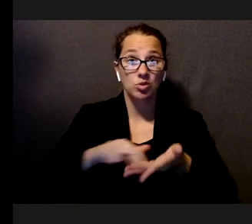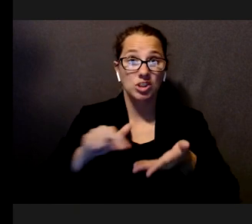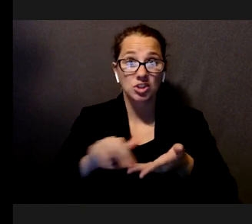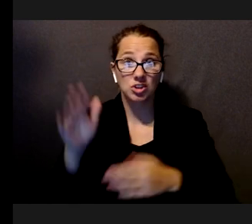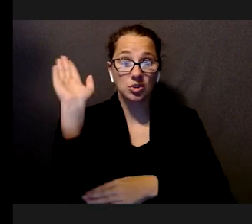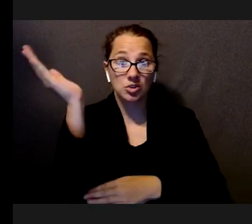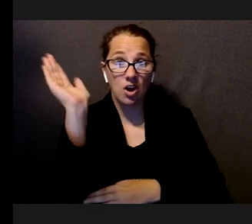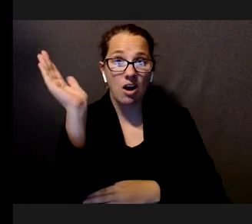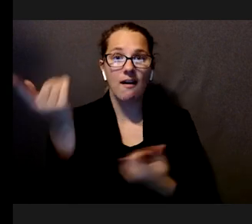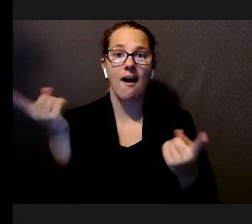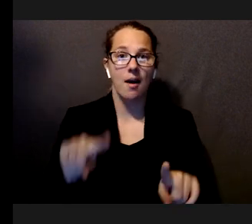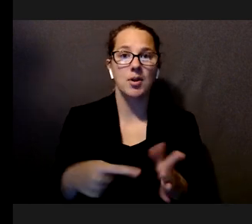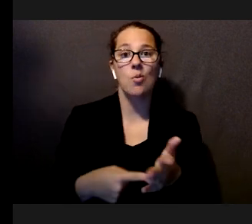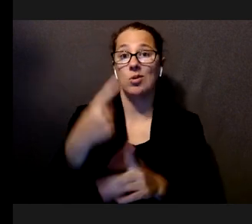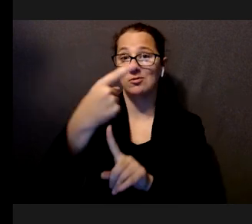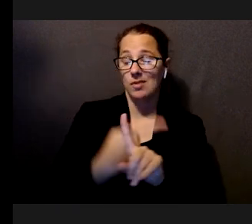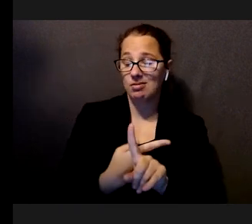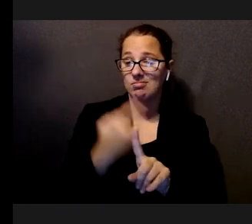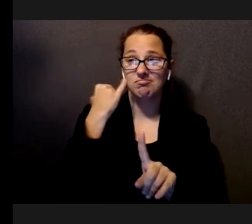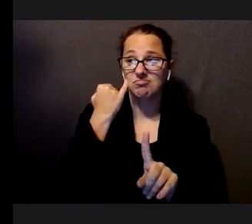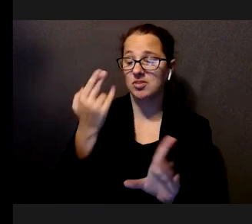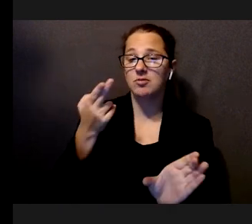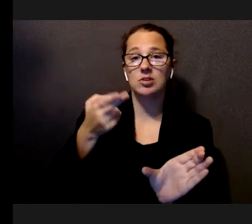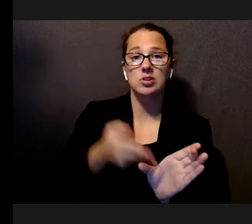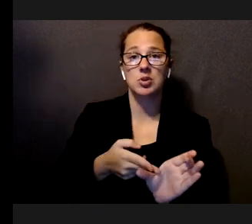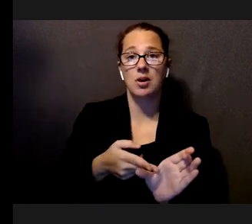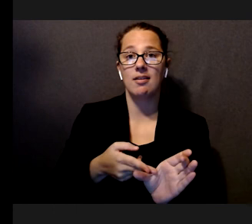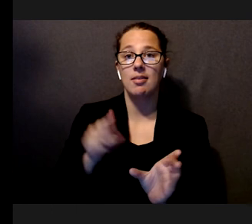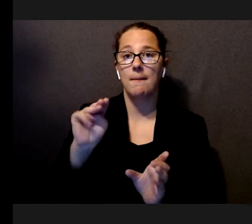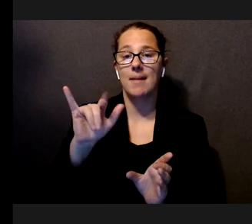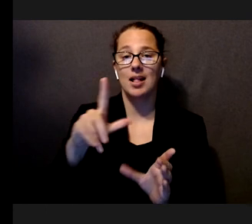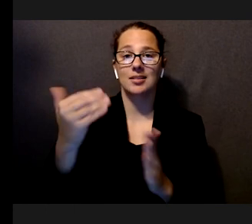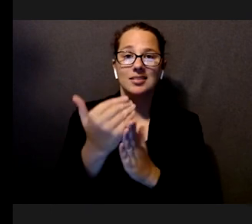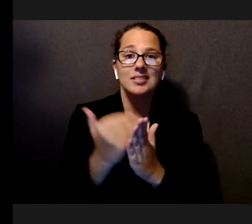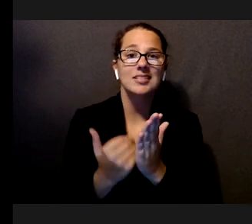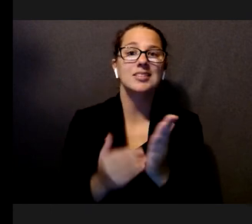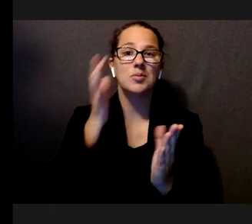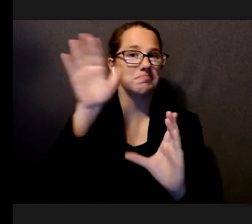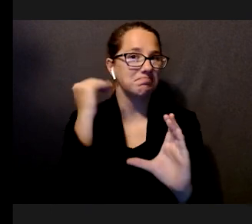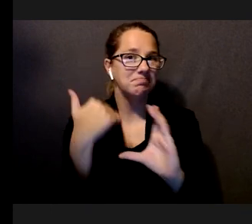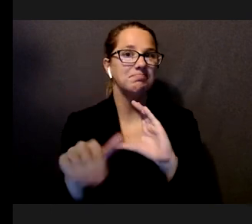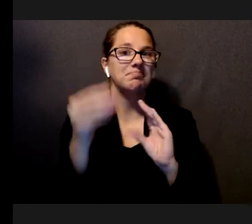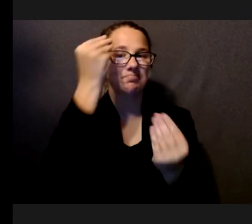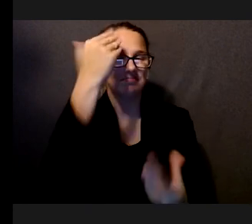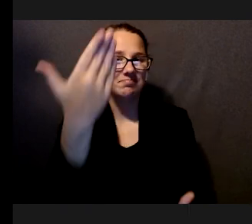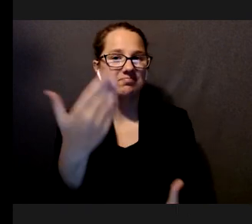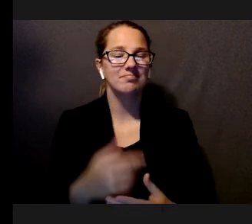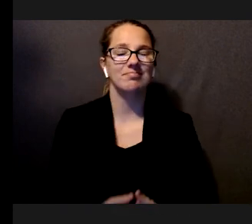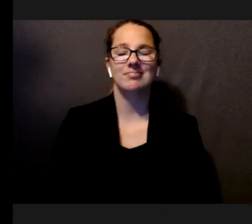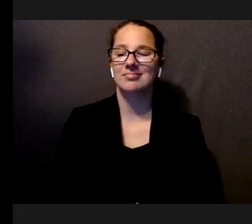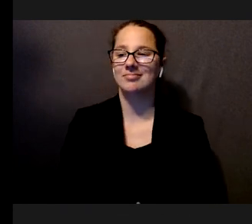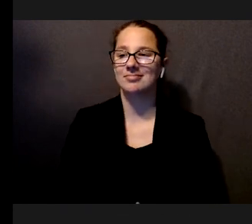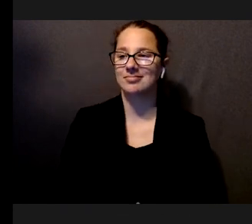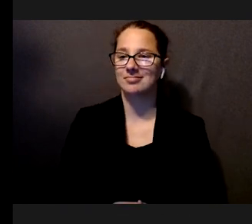once a month. So, if you join the mailing list, you'll get updates on those. We also